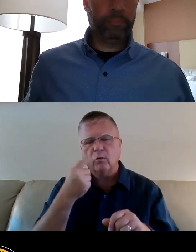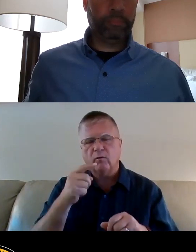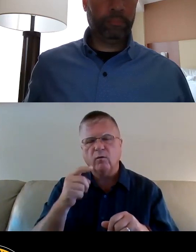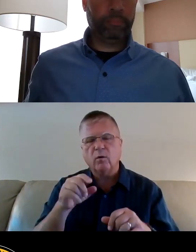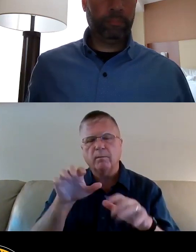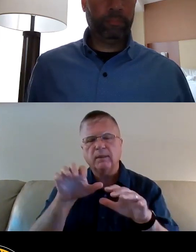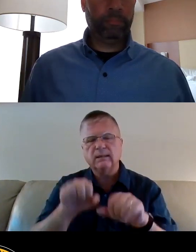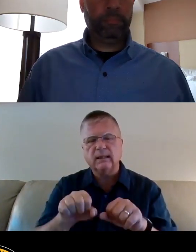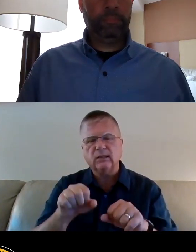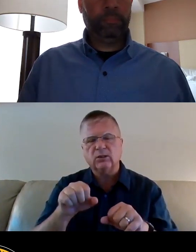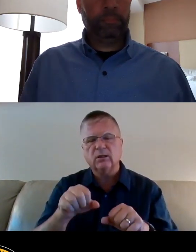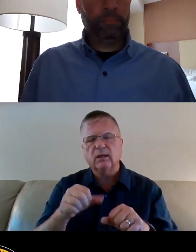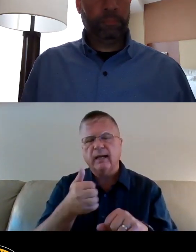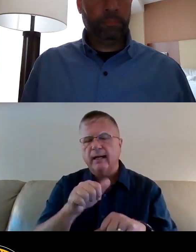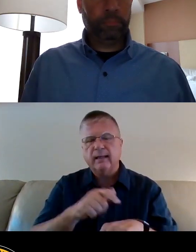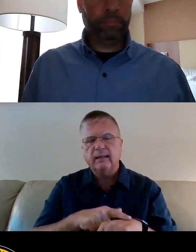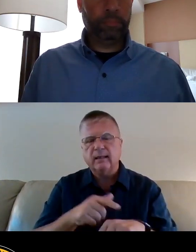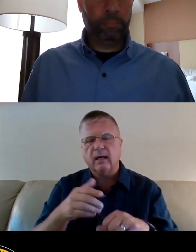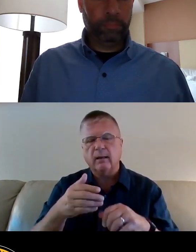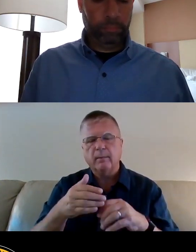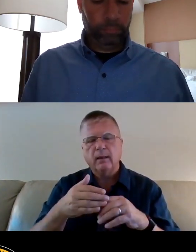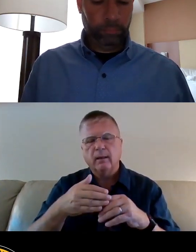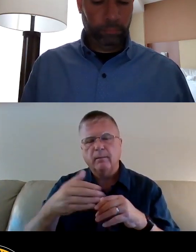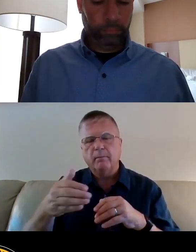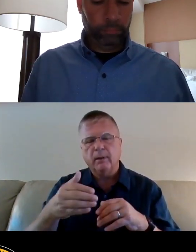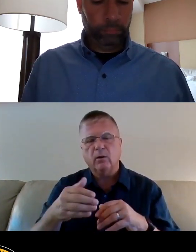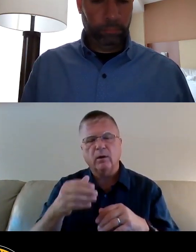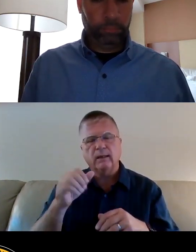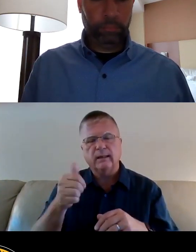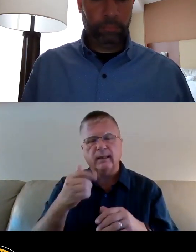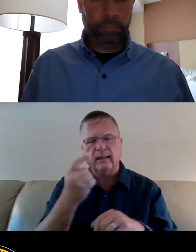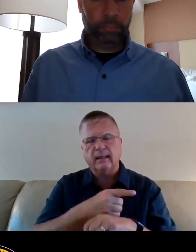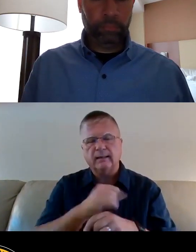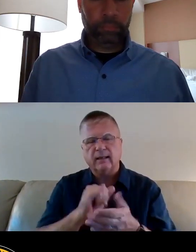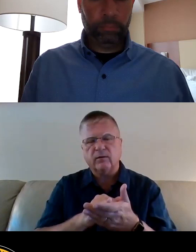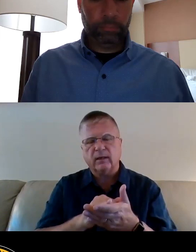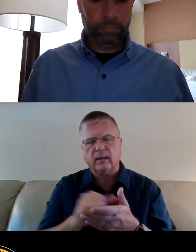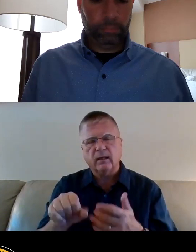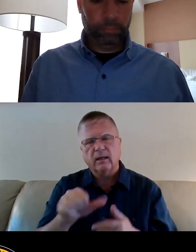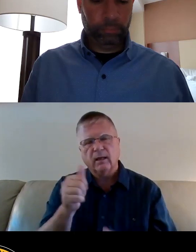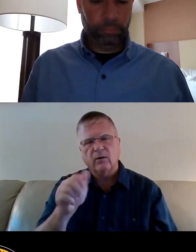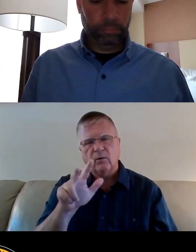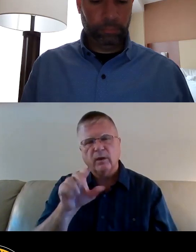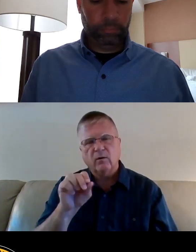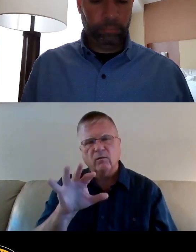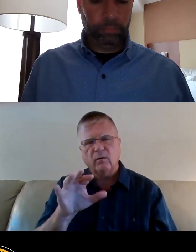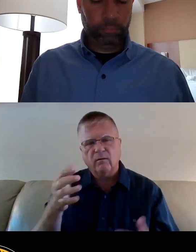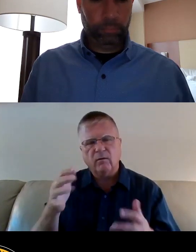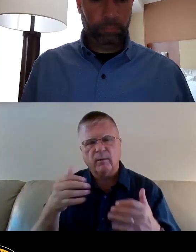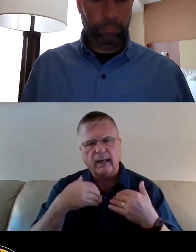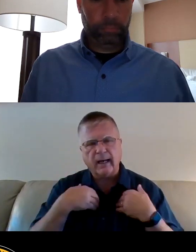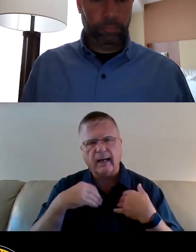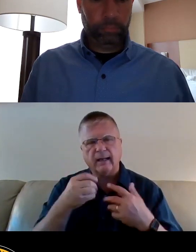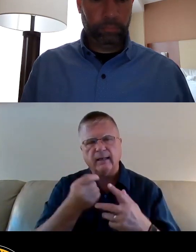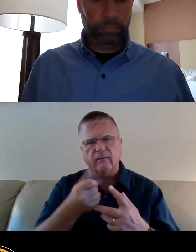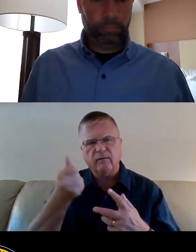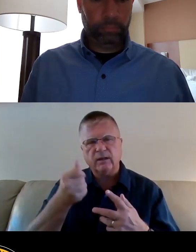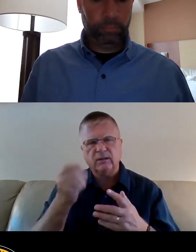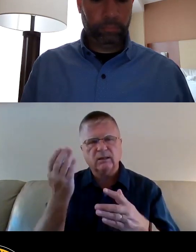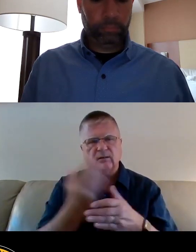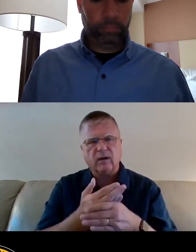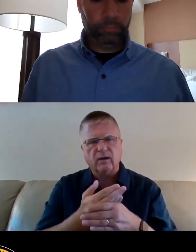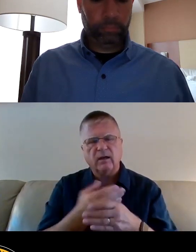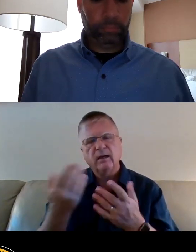beyond the curb and beyond the curb 10 days after that. Another 305 have had evictions filed on them and are awaiting